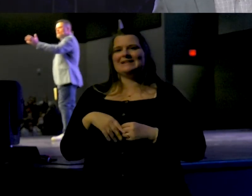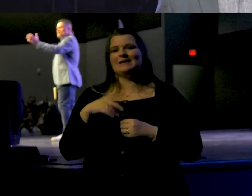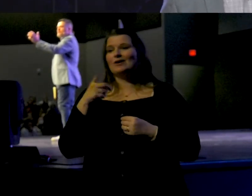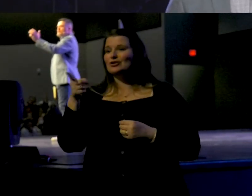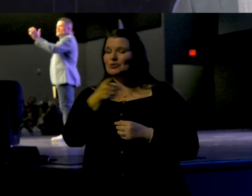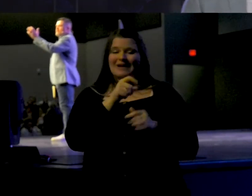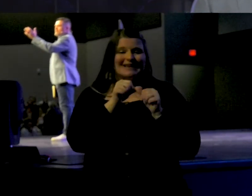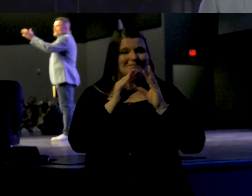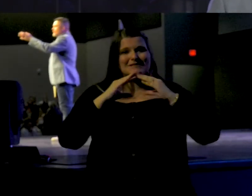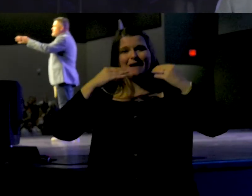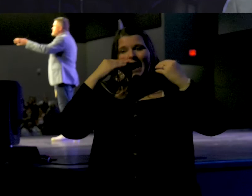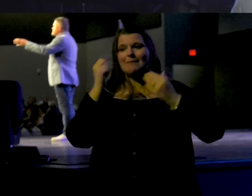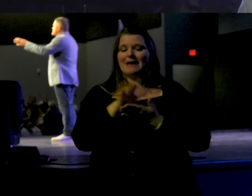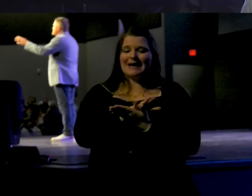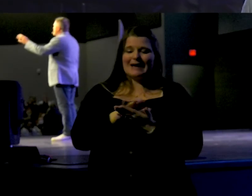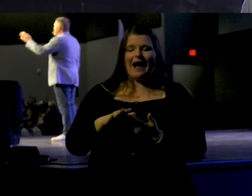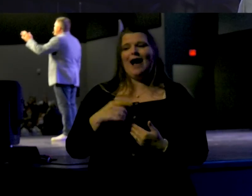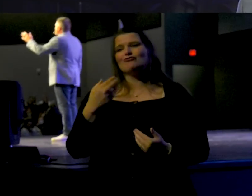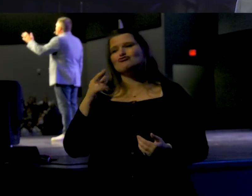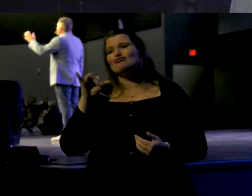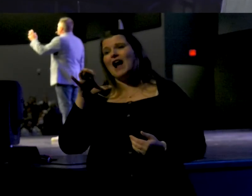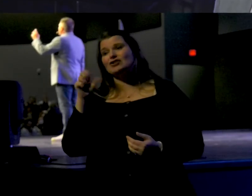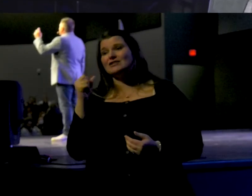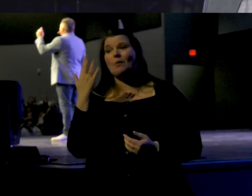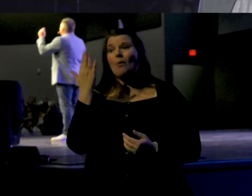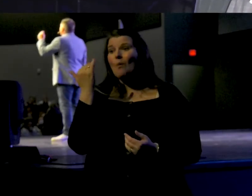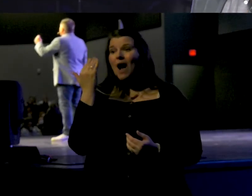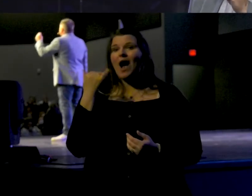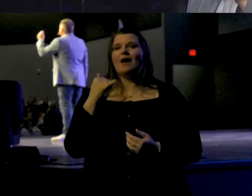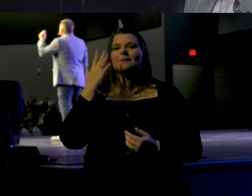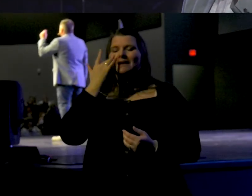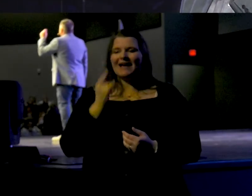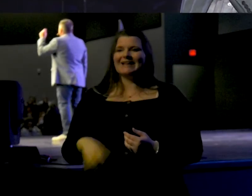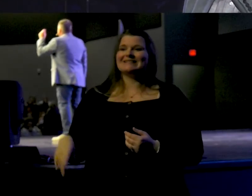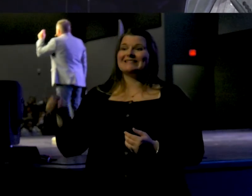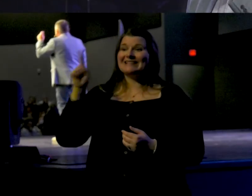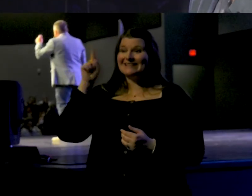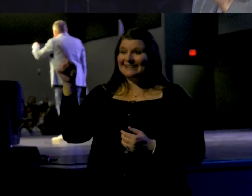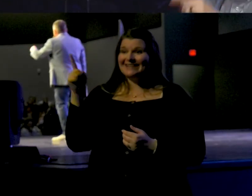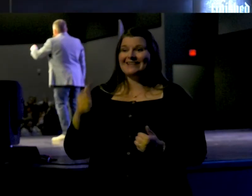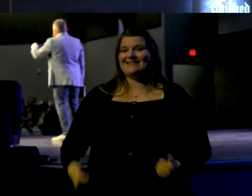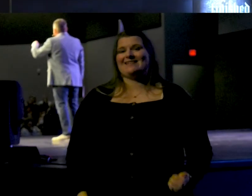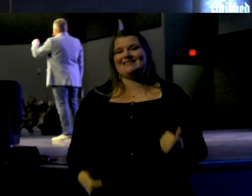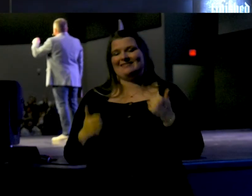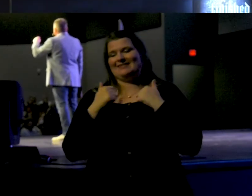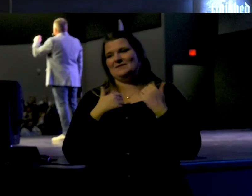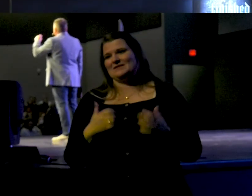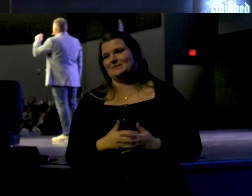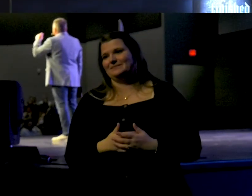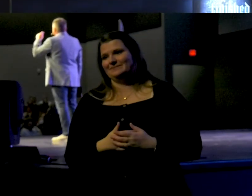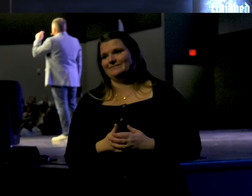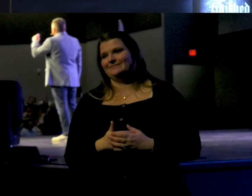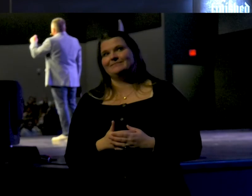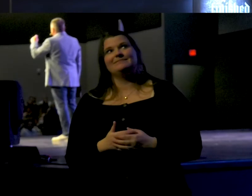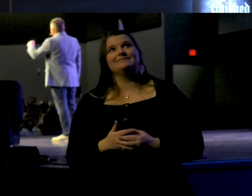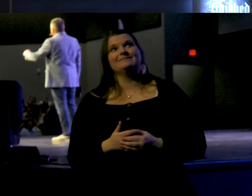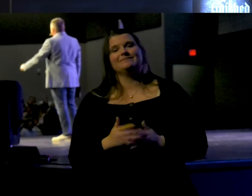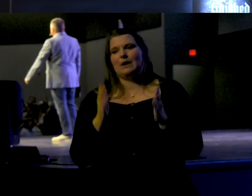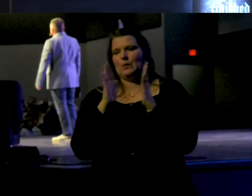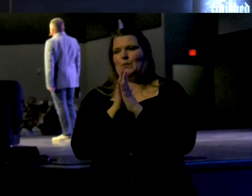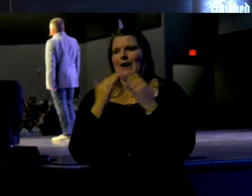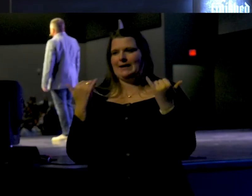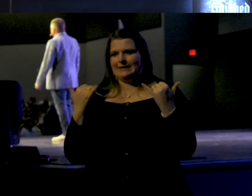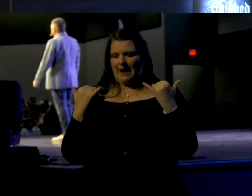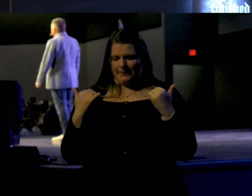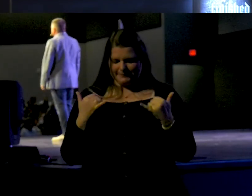kind, keep being gracious. Why? Because He lives. Would you pray